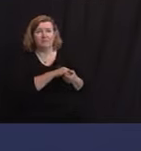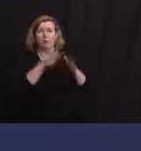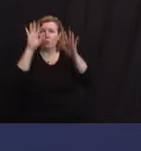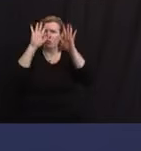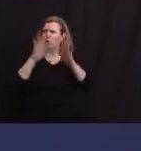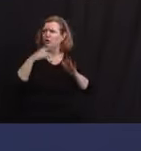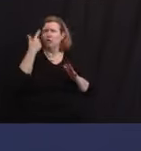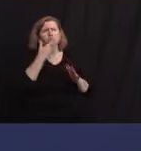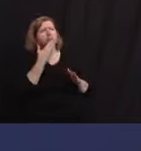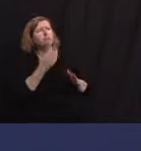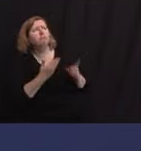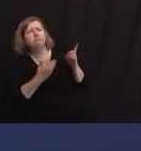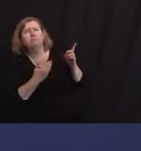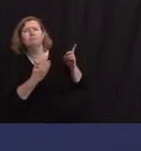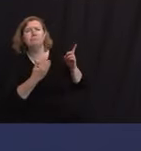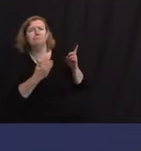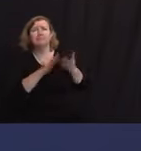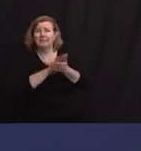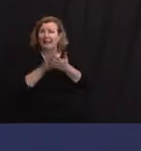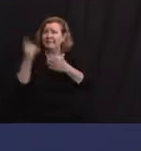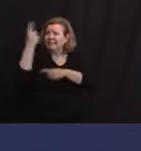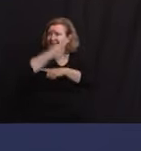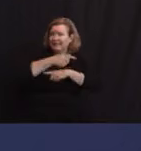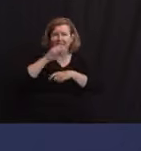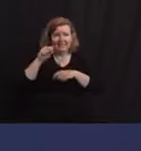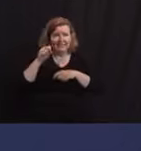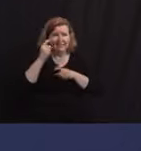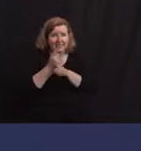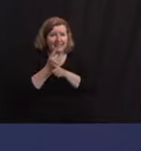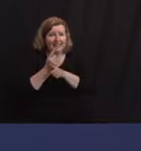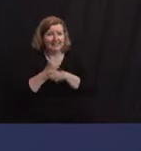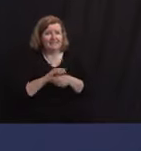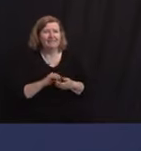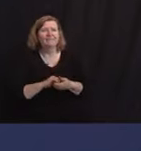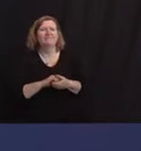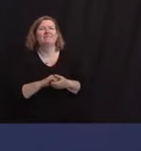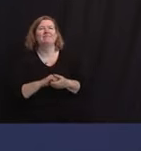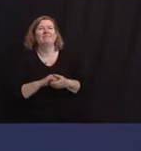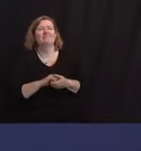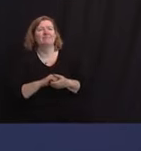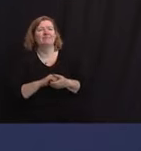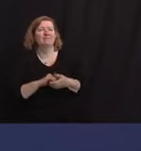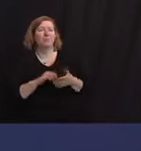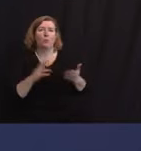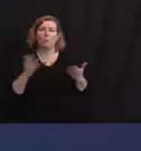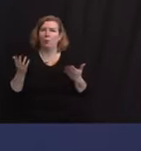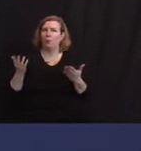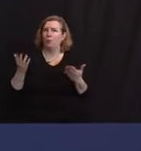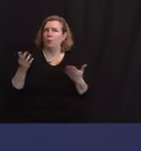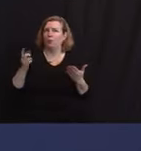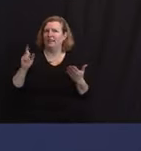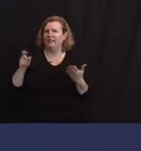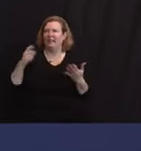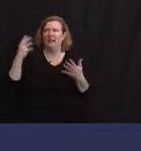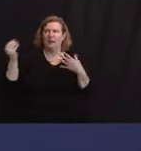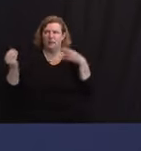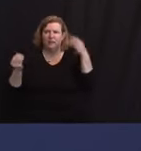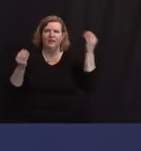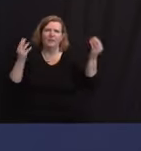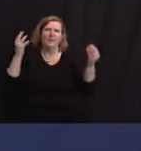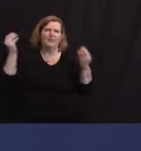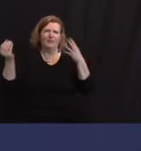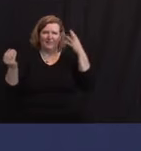Tomorrow, I think, is going to be the nicest day of the week, it looks like. But, again, we need to get ourselves more living outdoors than indoors.